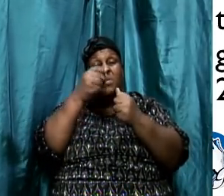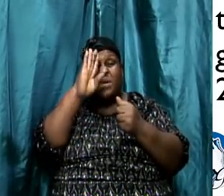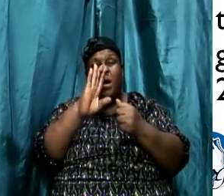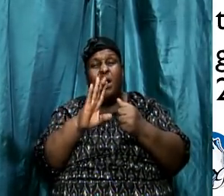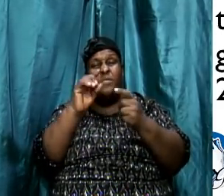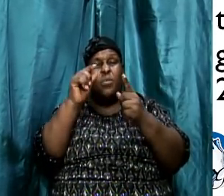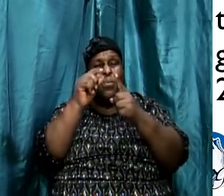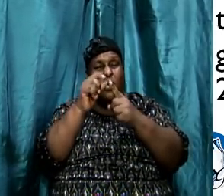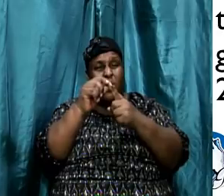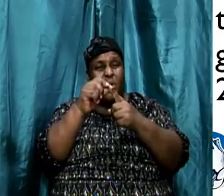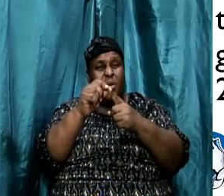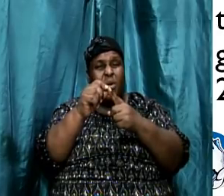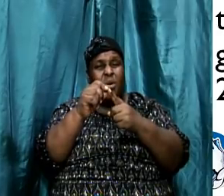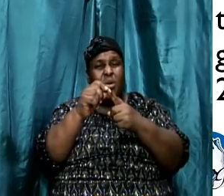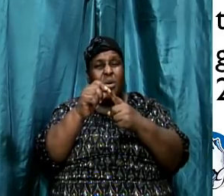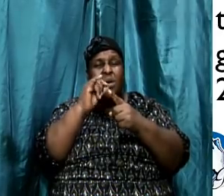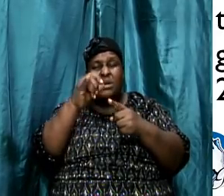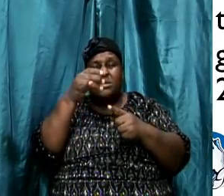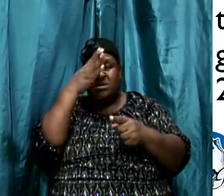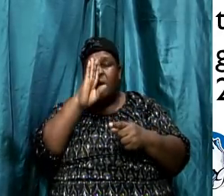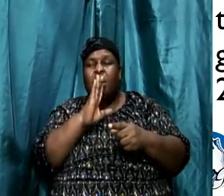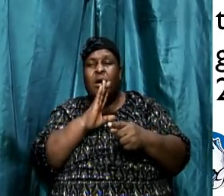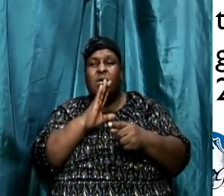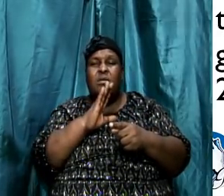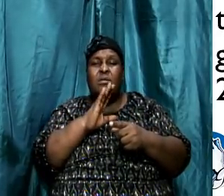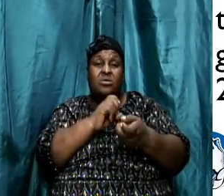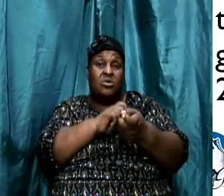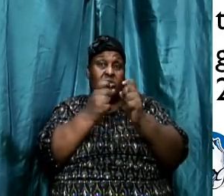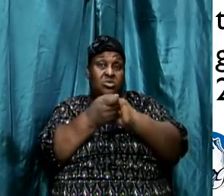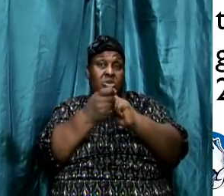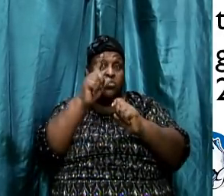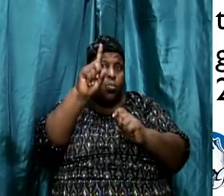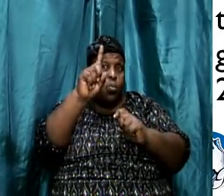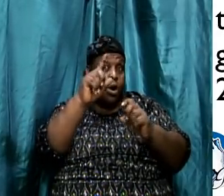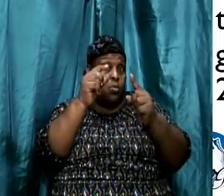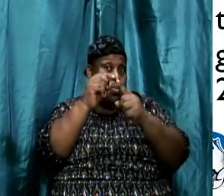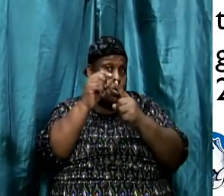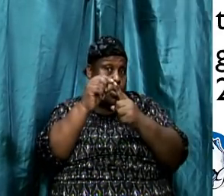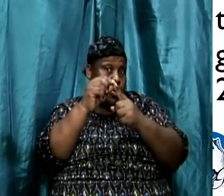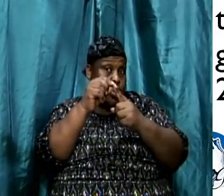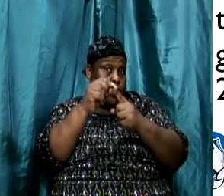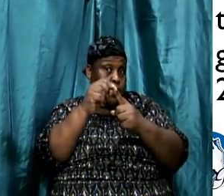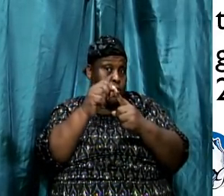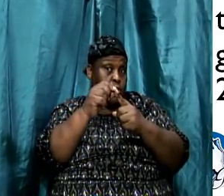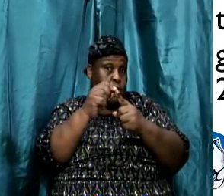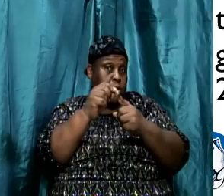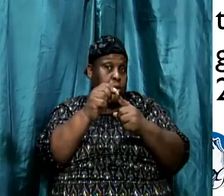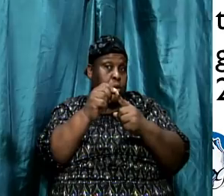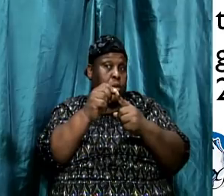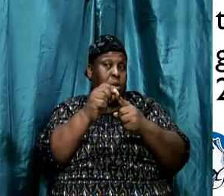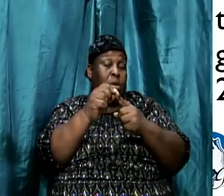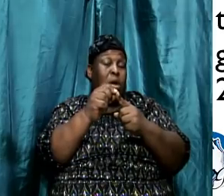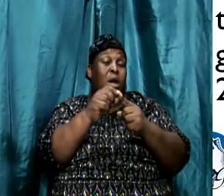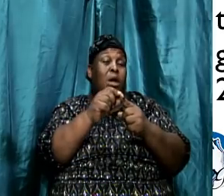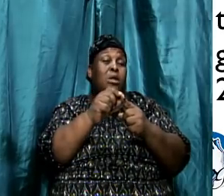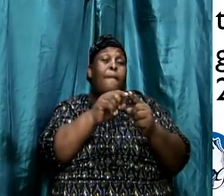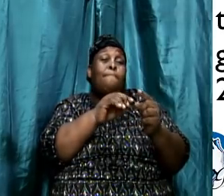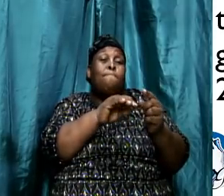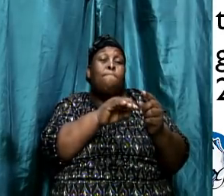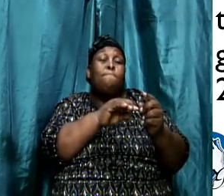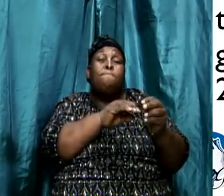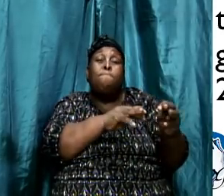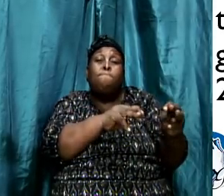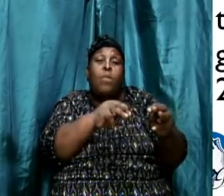It changed by inserting one word into that particular verse. It switched the context all